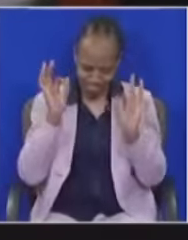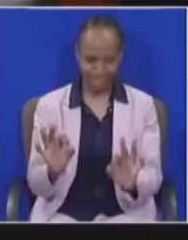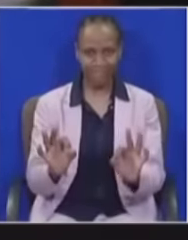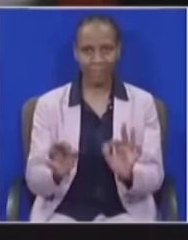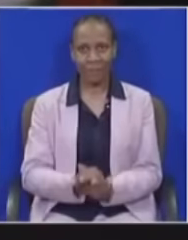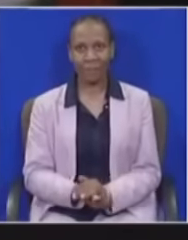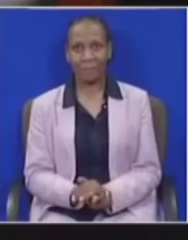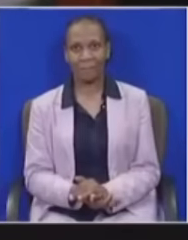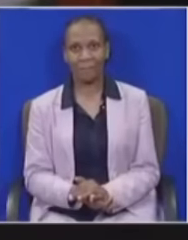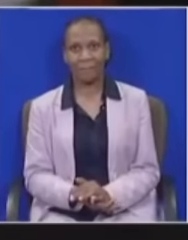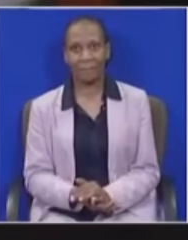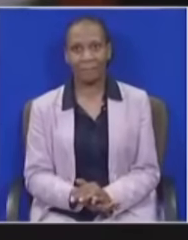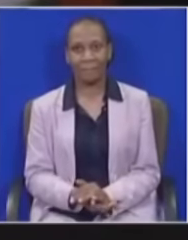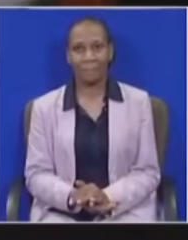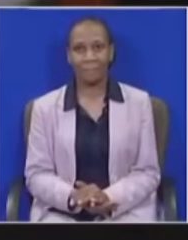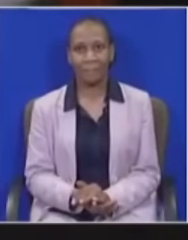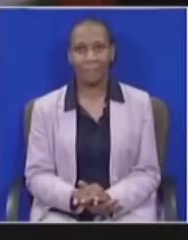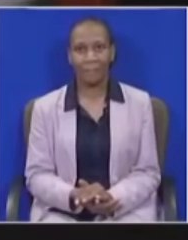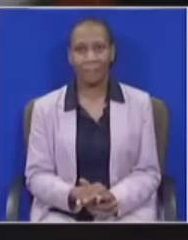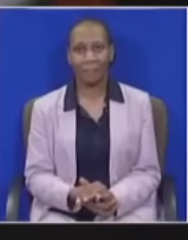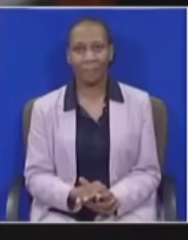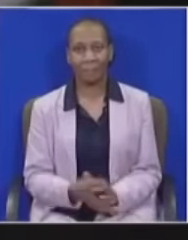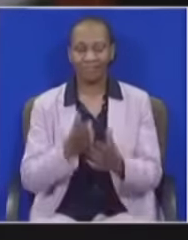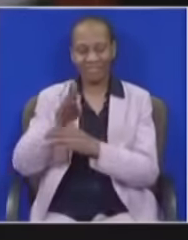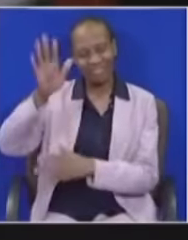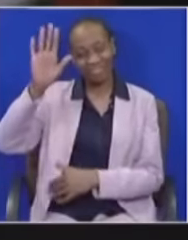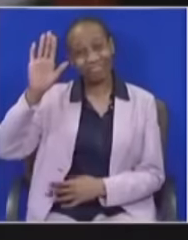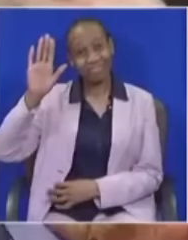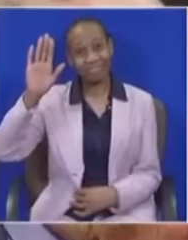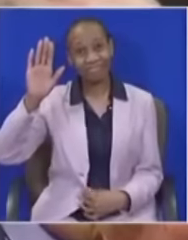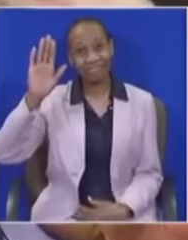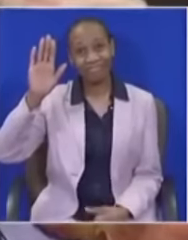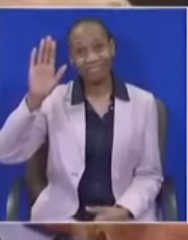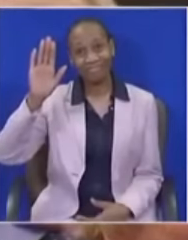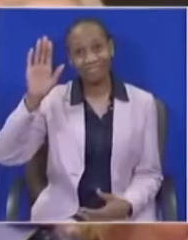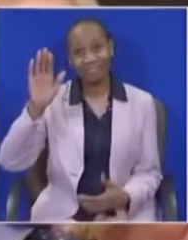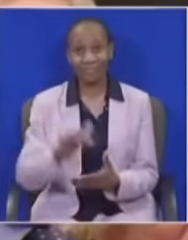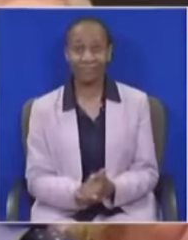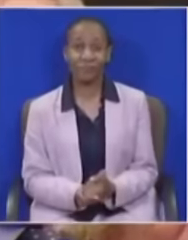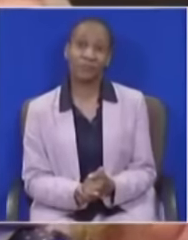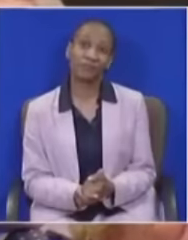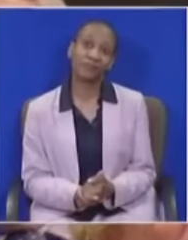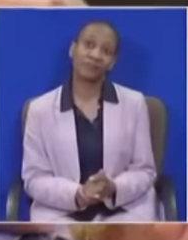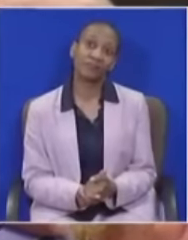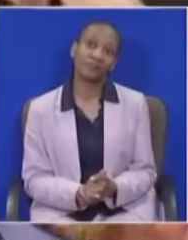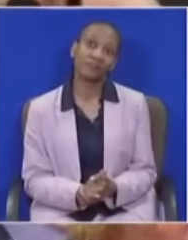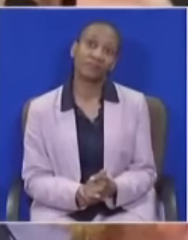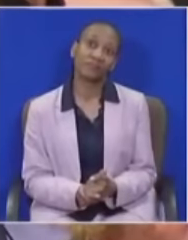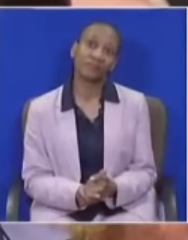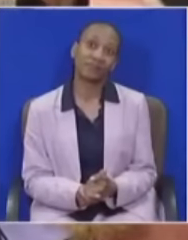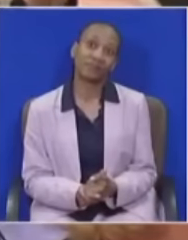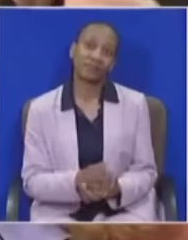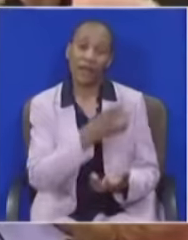Yes. Honorable Deputy Speaker. Yes, Honorable Member. What are you rising on? Honorable Deputy Speaker. Yes.